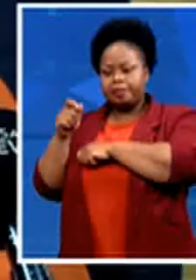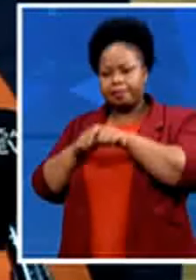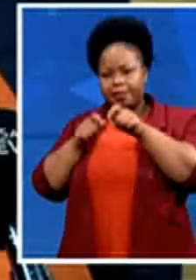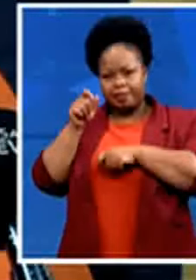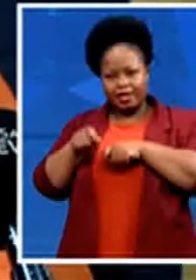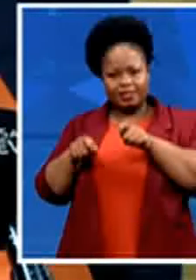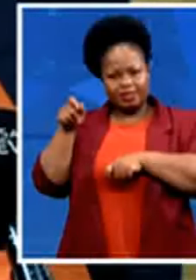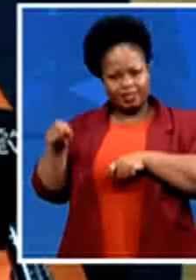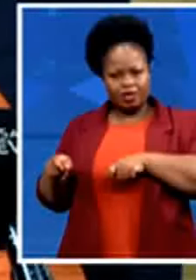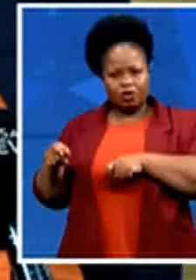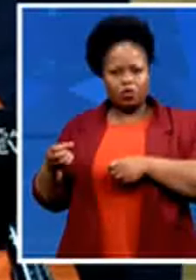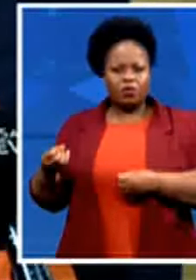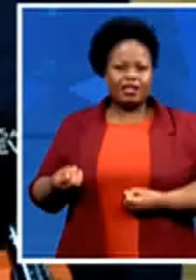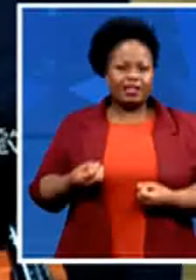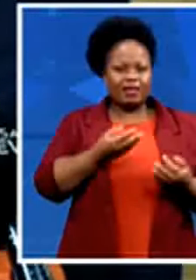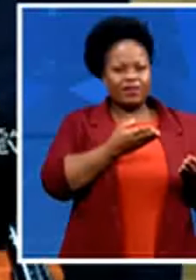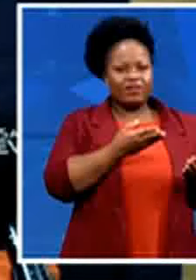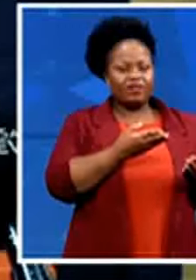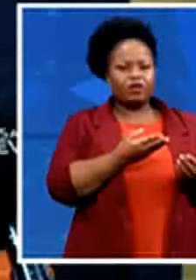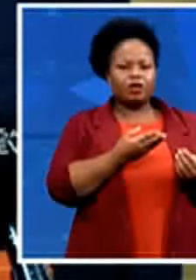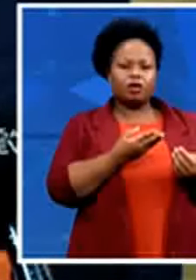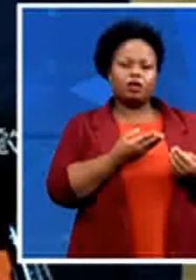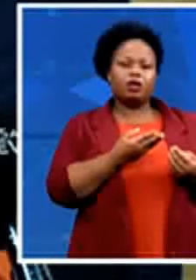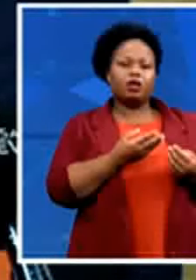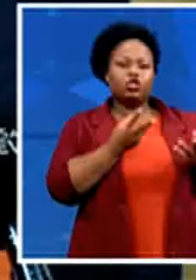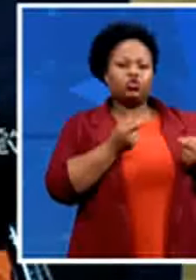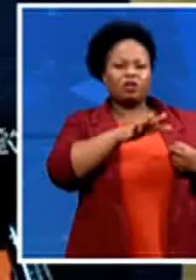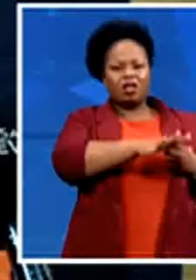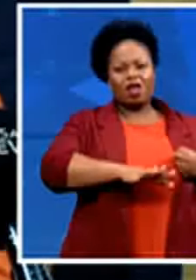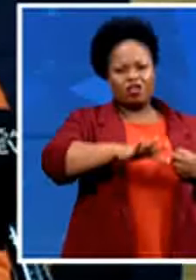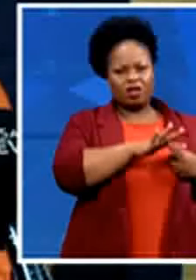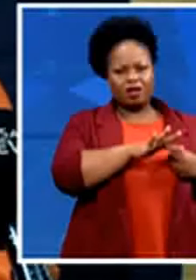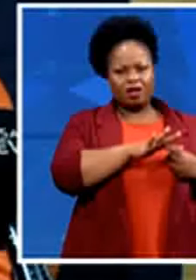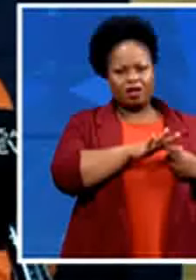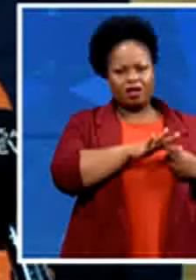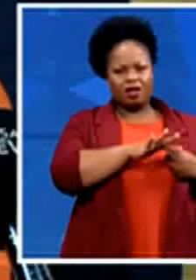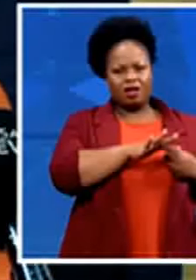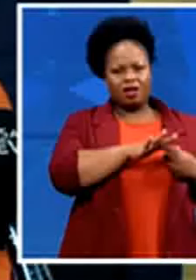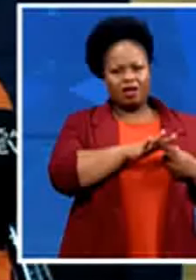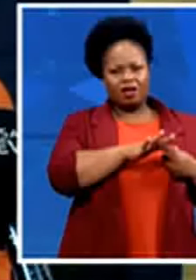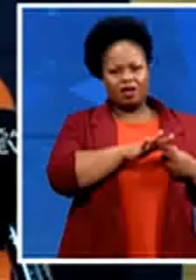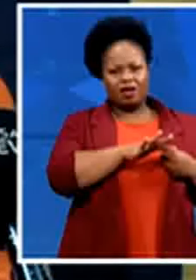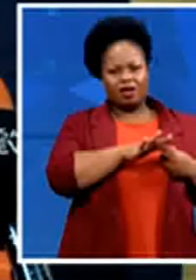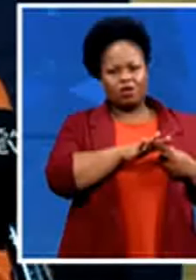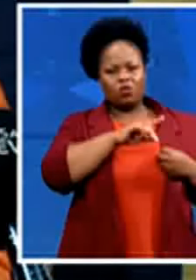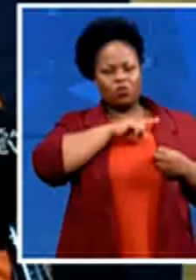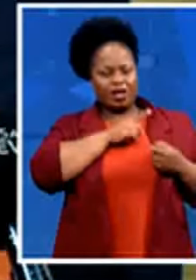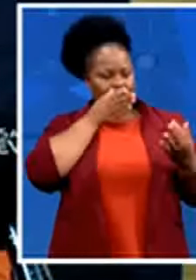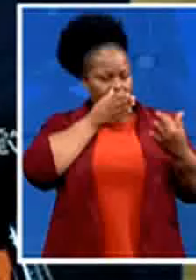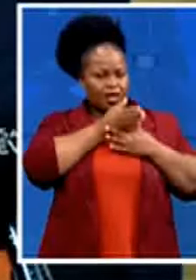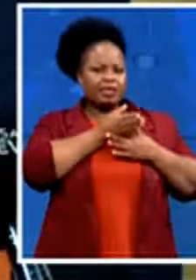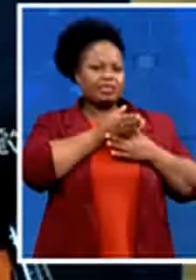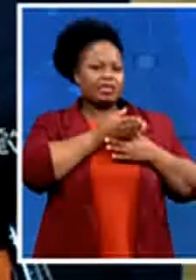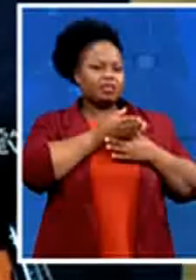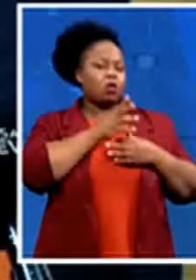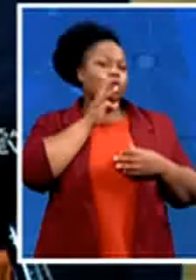and not only give the person a service plot but access to water electricity and sanitation but we will